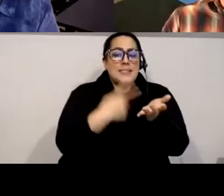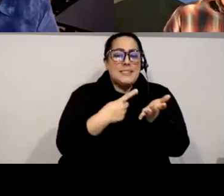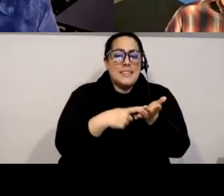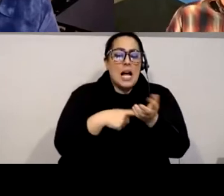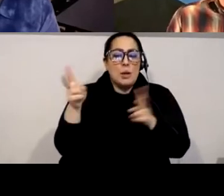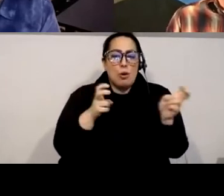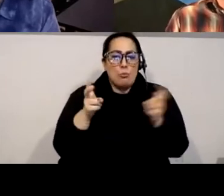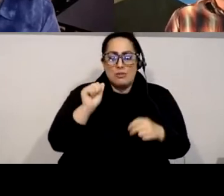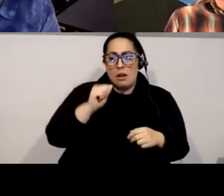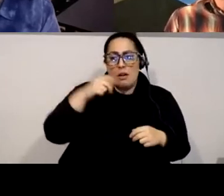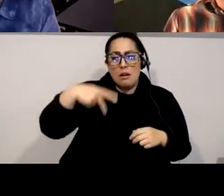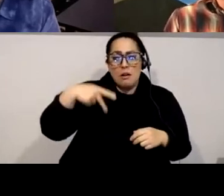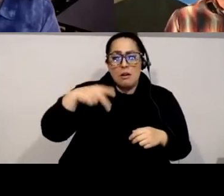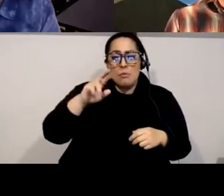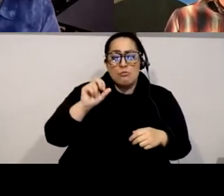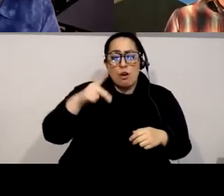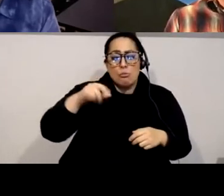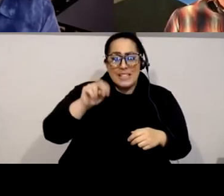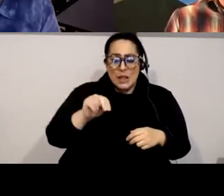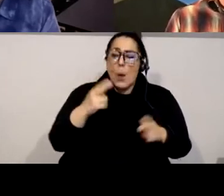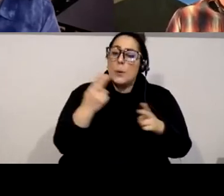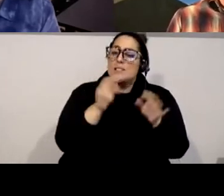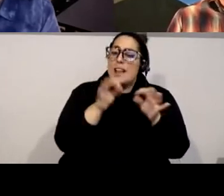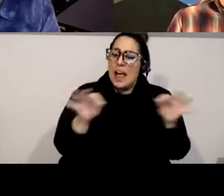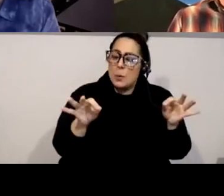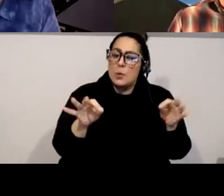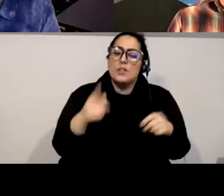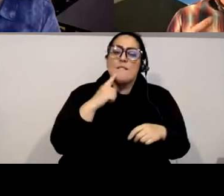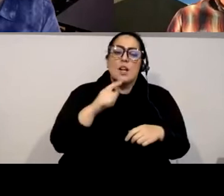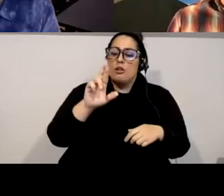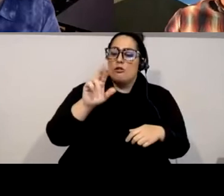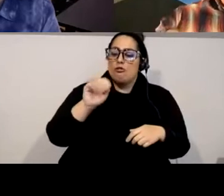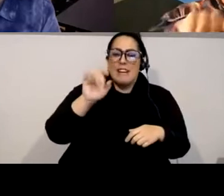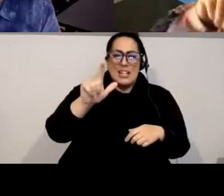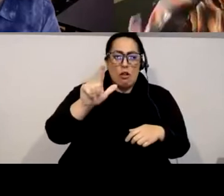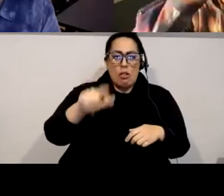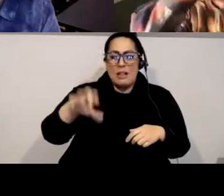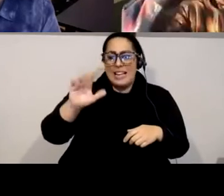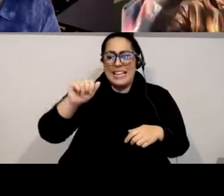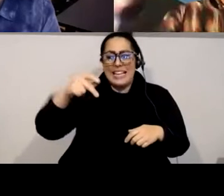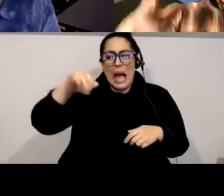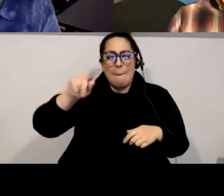actually use the language of racial capitalism um so we actually say this is this is my culture